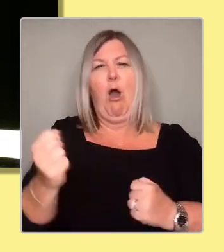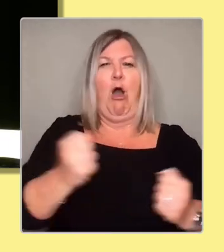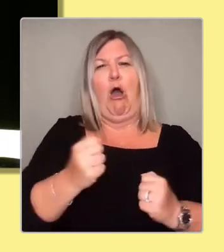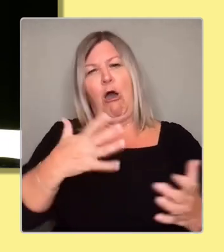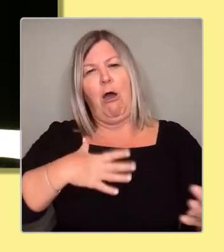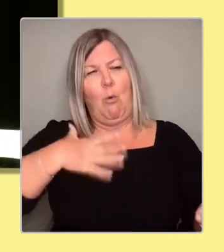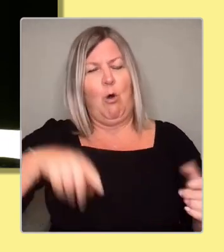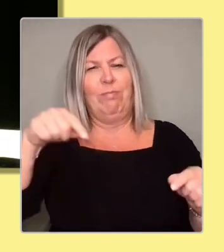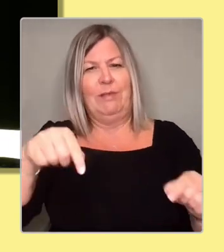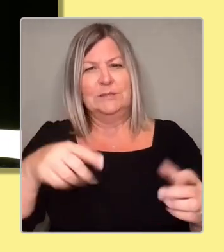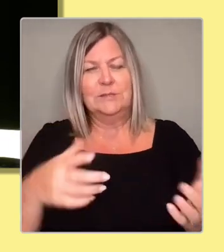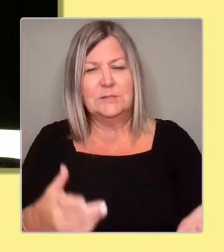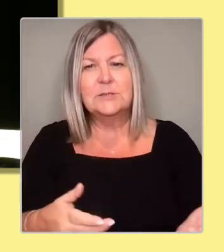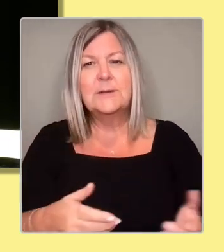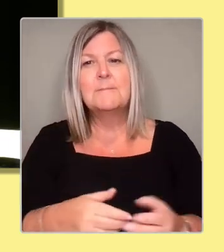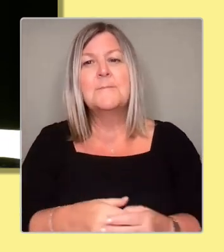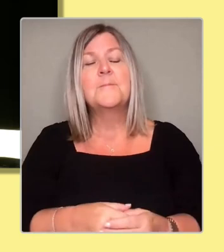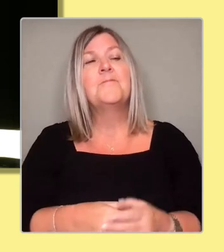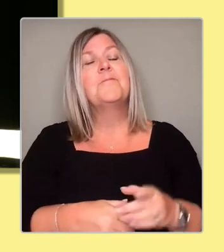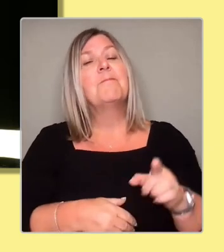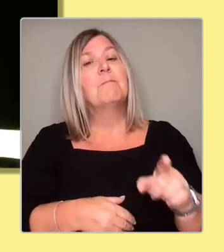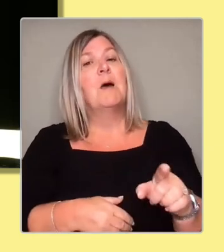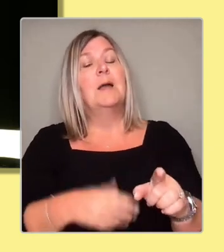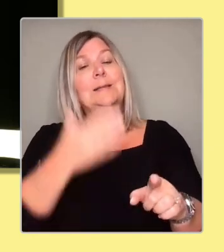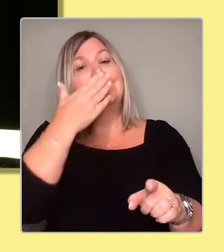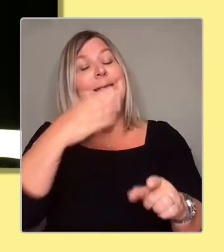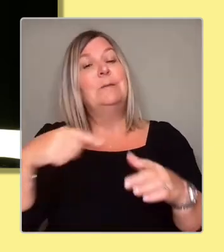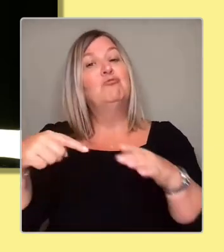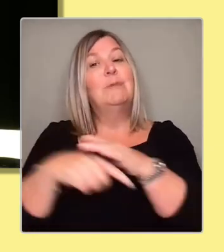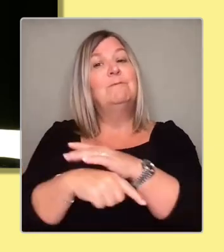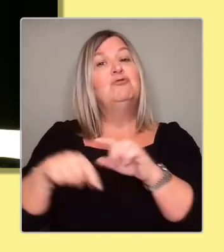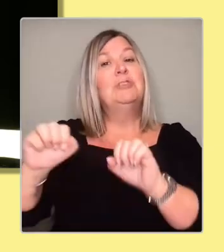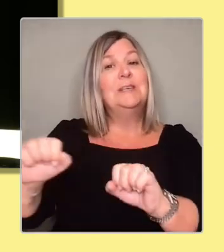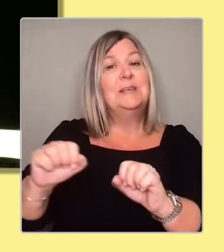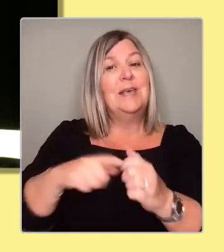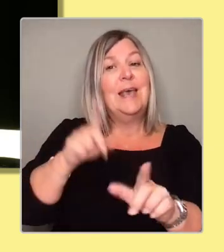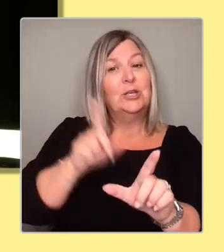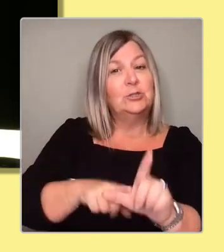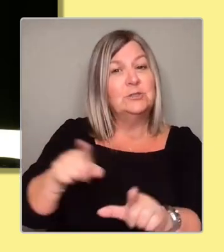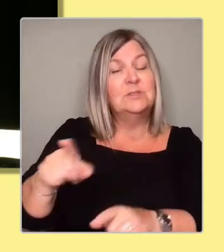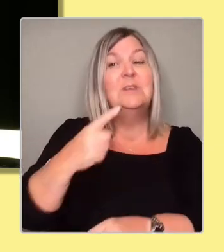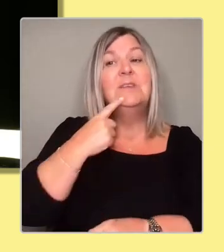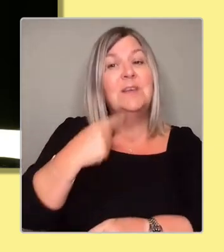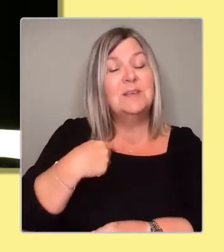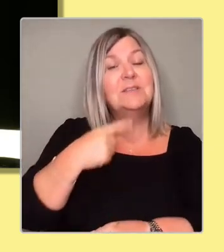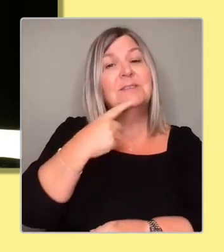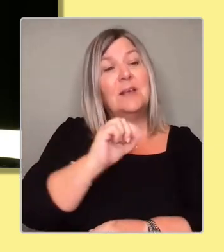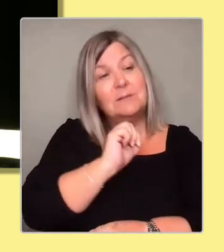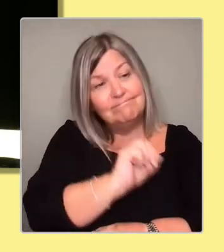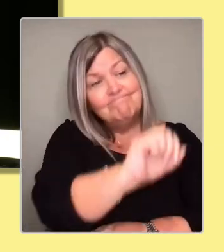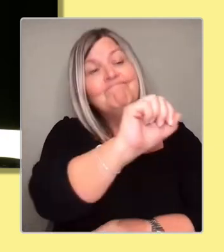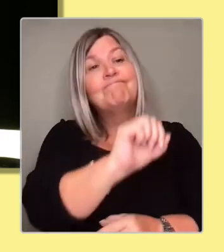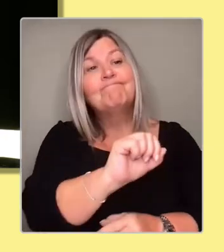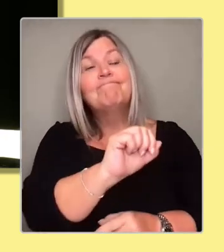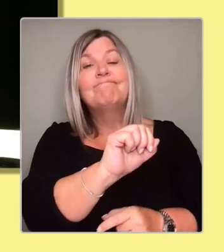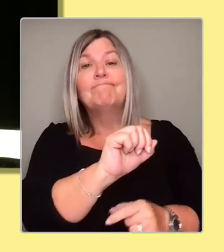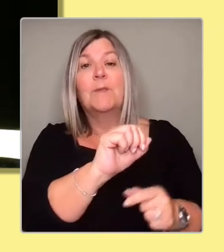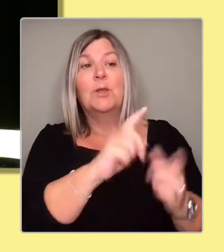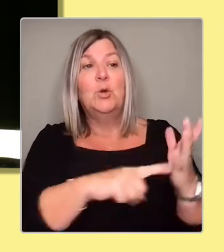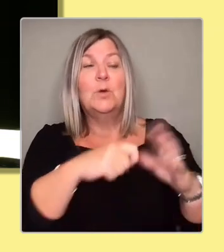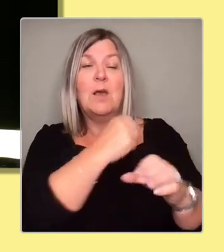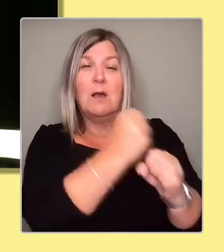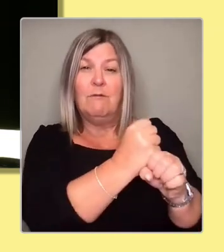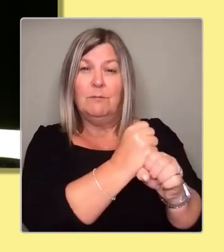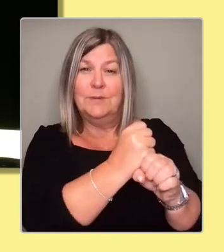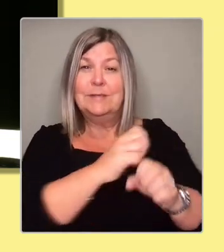agency came out yesterday to say that the UK government, with their law, are in breach of international law. And what was Rishi Sunak's response?